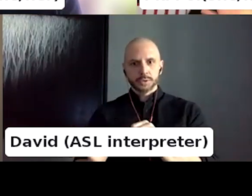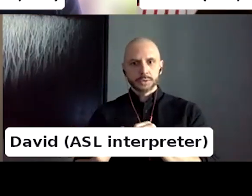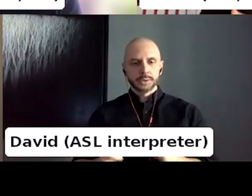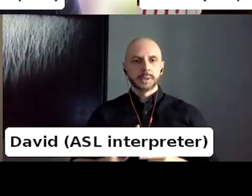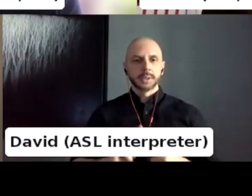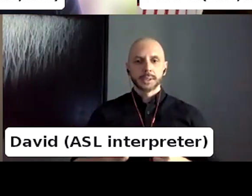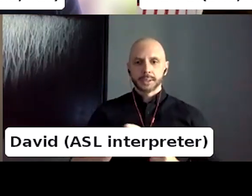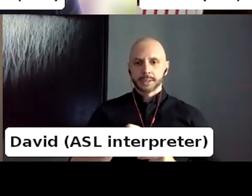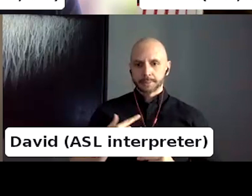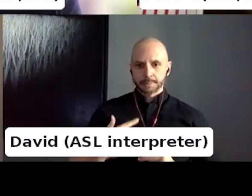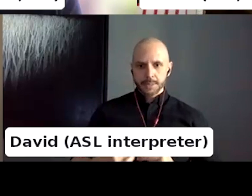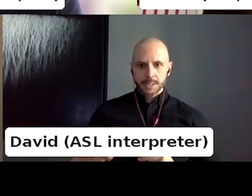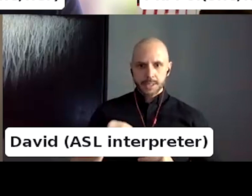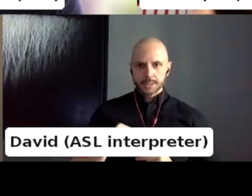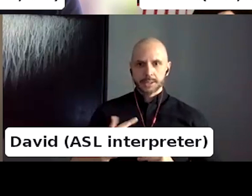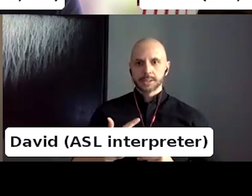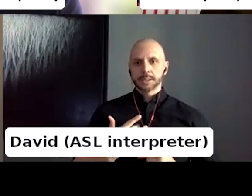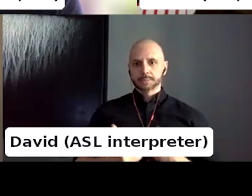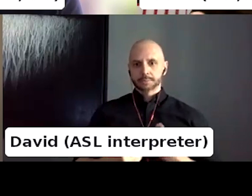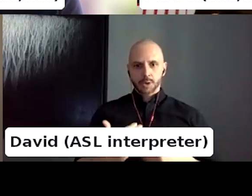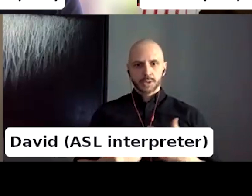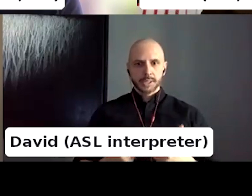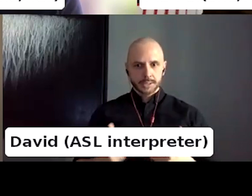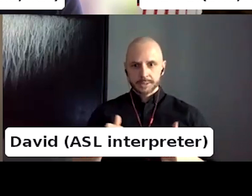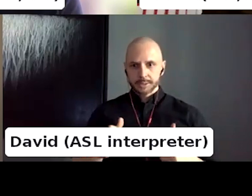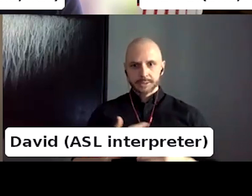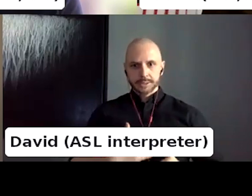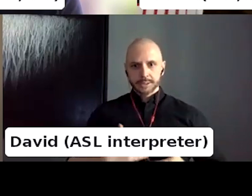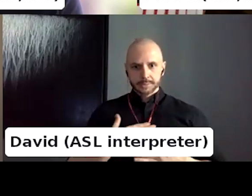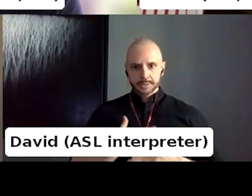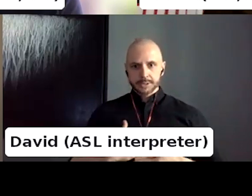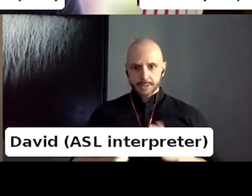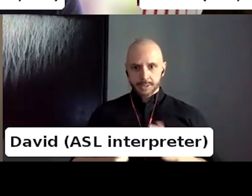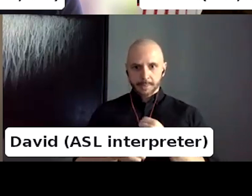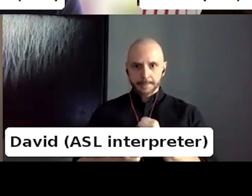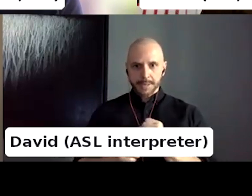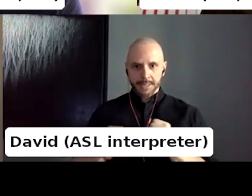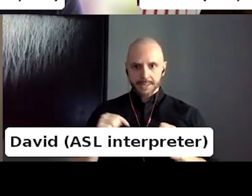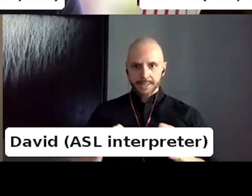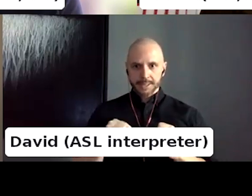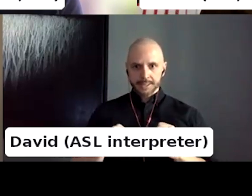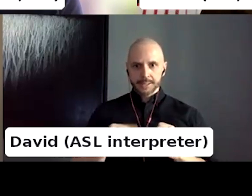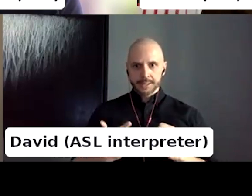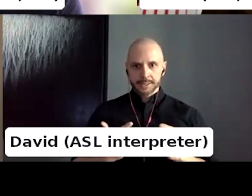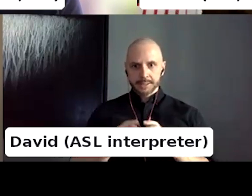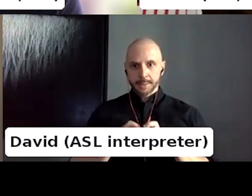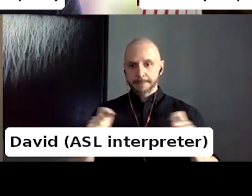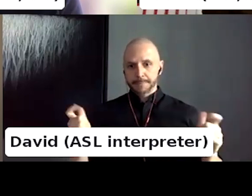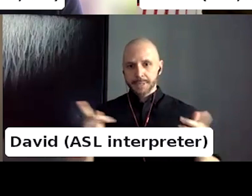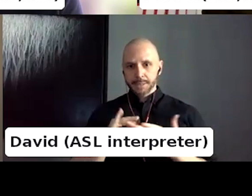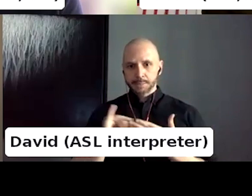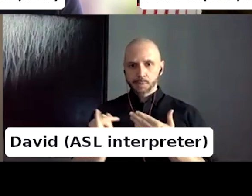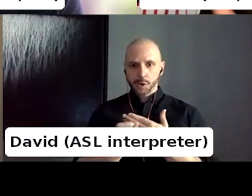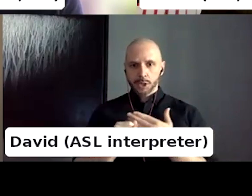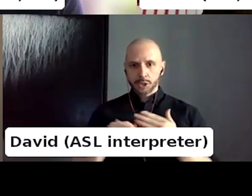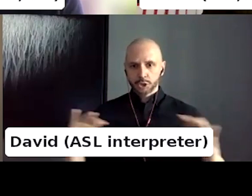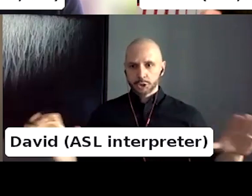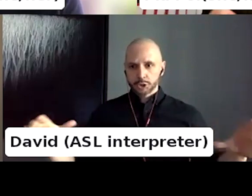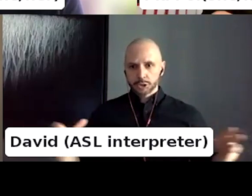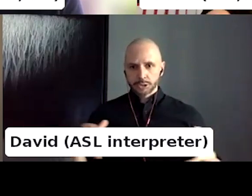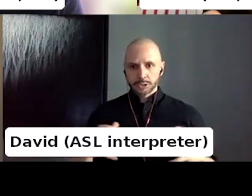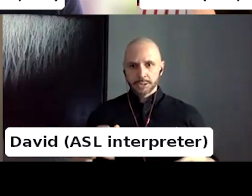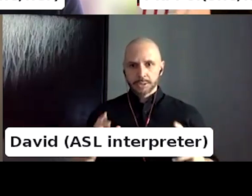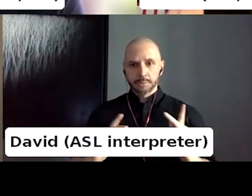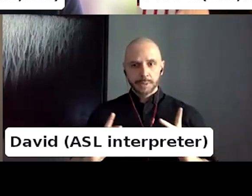not only in the process of making this, bringing this ginormous group of people together to work on this book, but